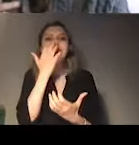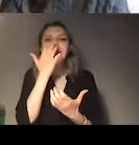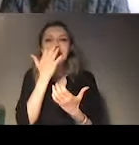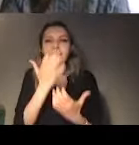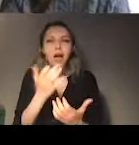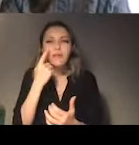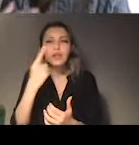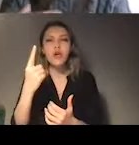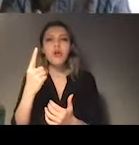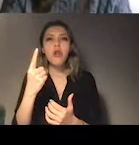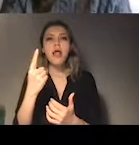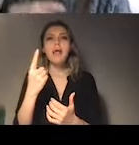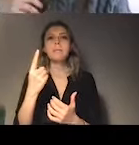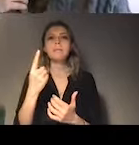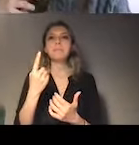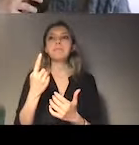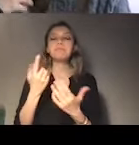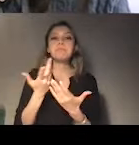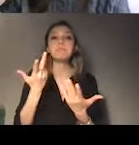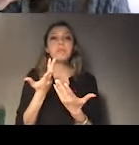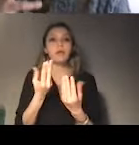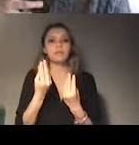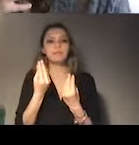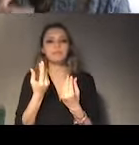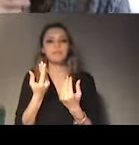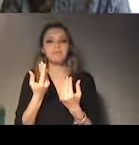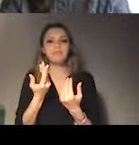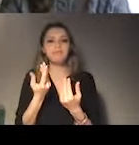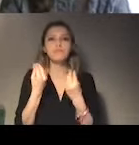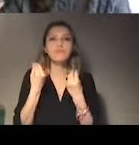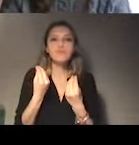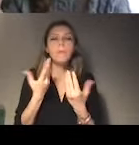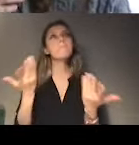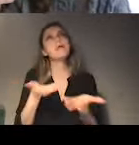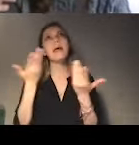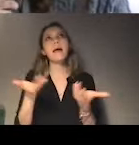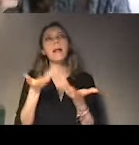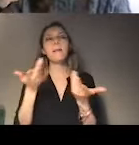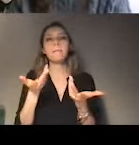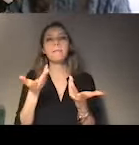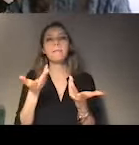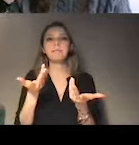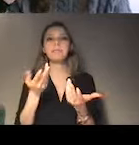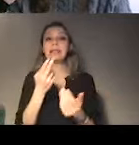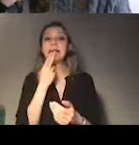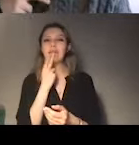work that you can conduct, for example, on campaigns to fight violence against women or